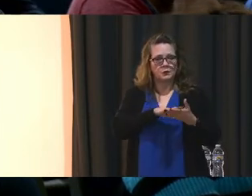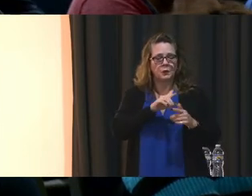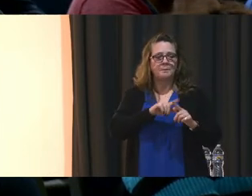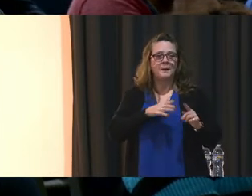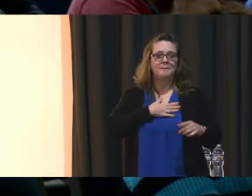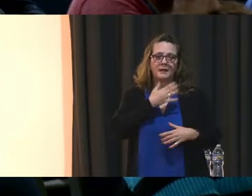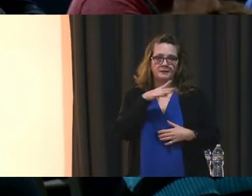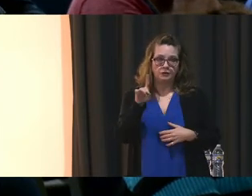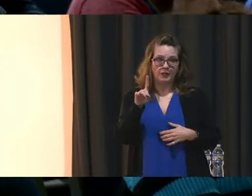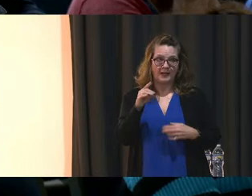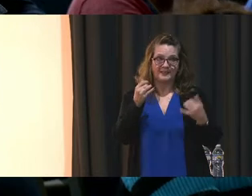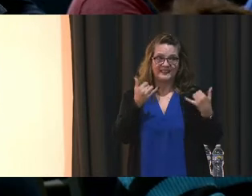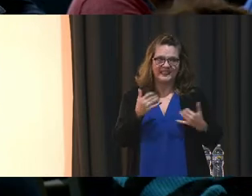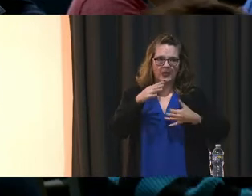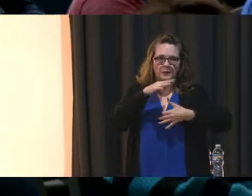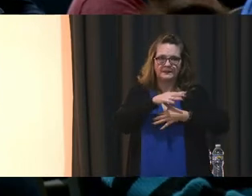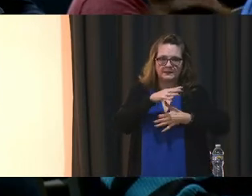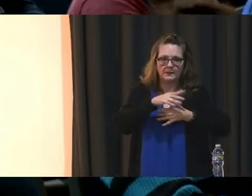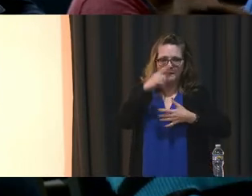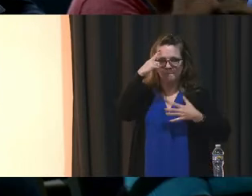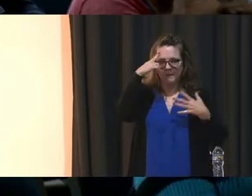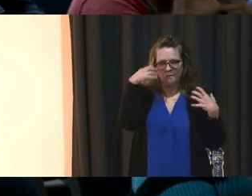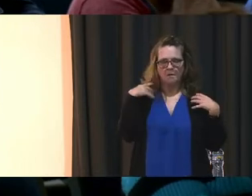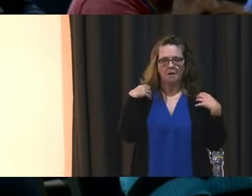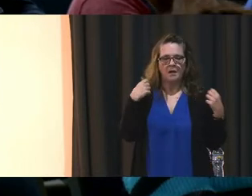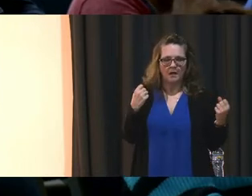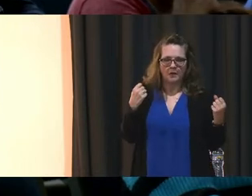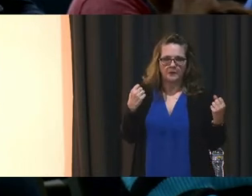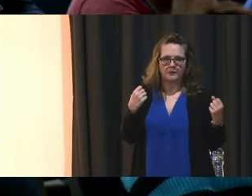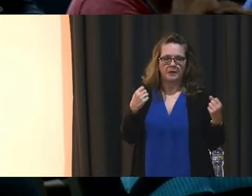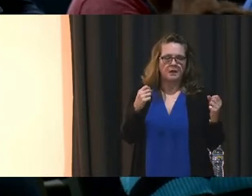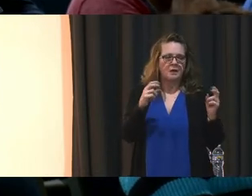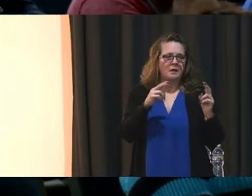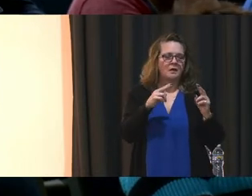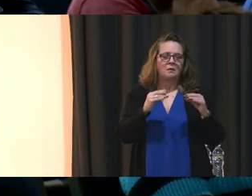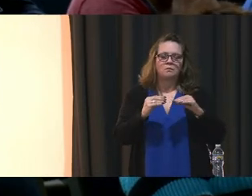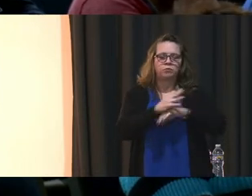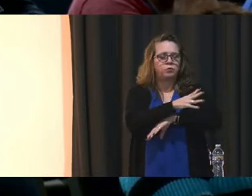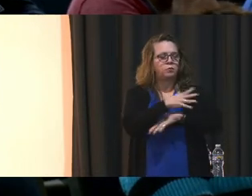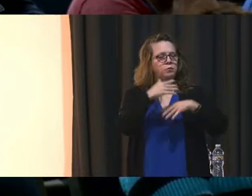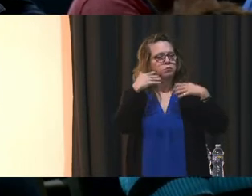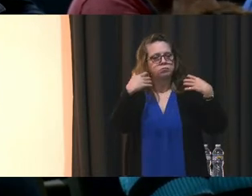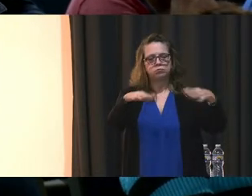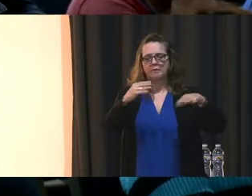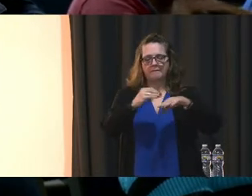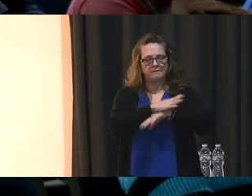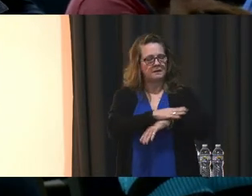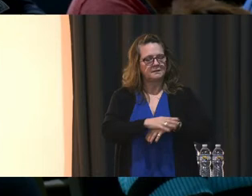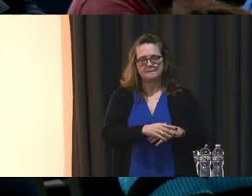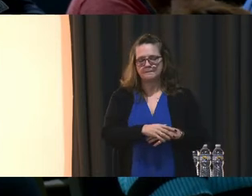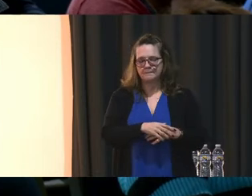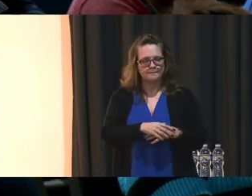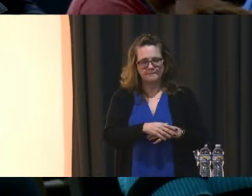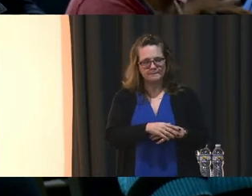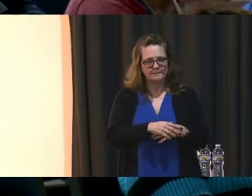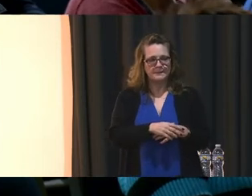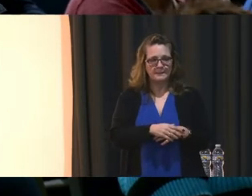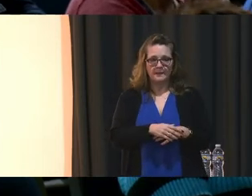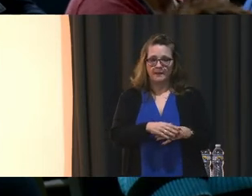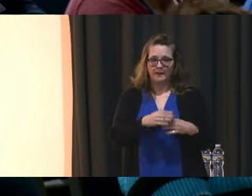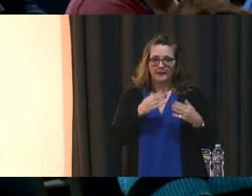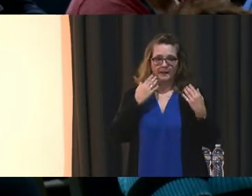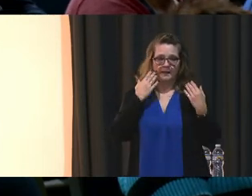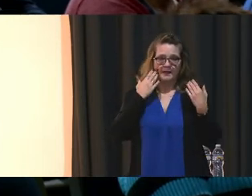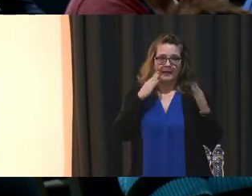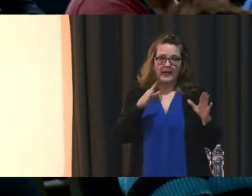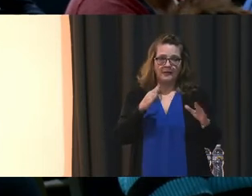child, who is now a senior's mental health, was very affected last year. There is, and I don't know if this is going